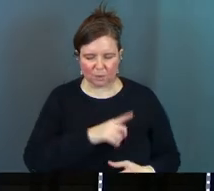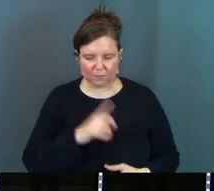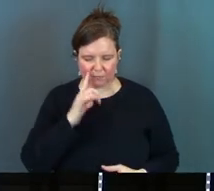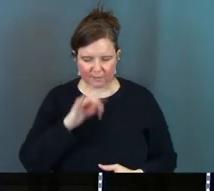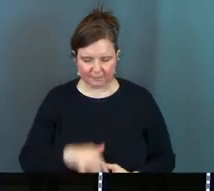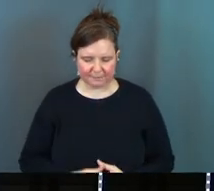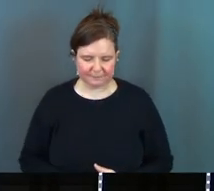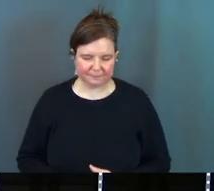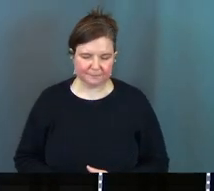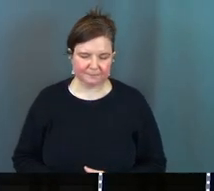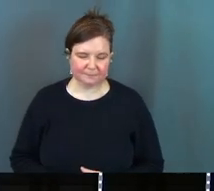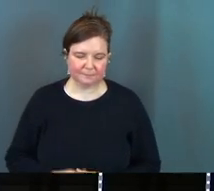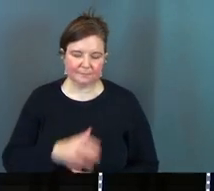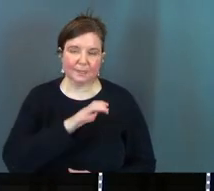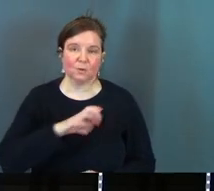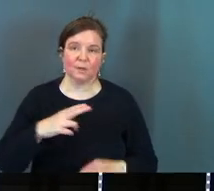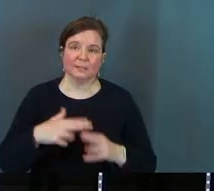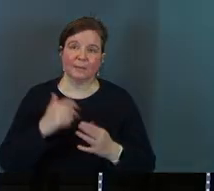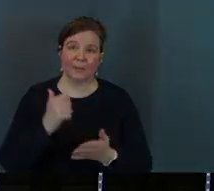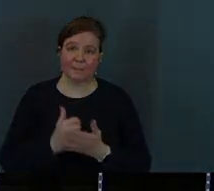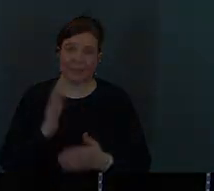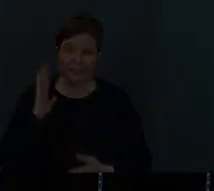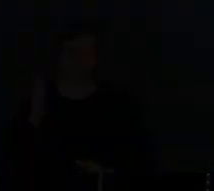for Christ's name Amen